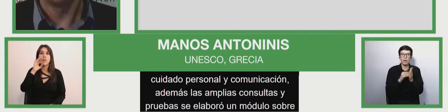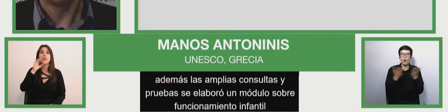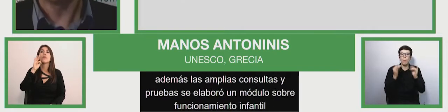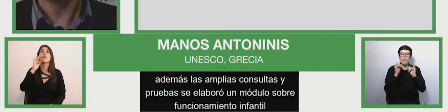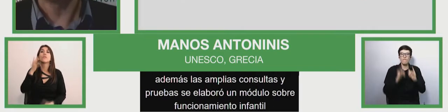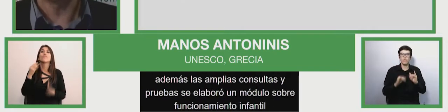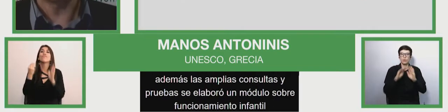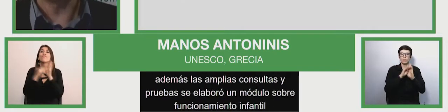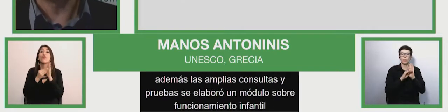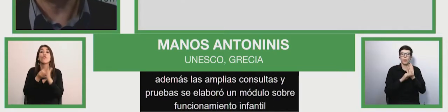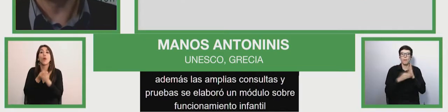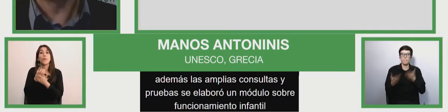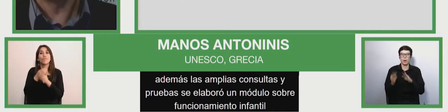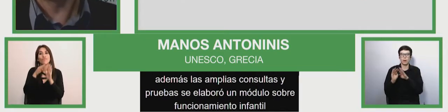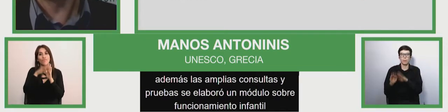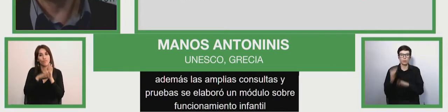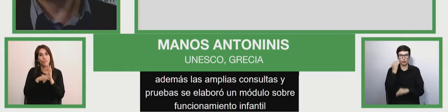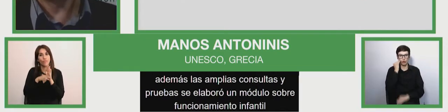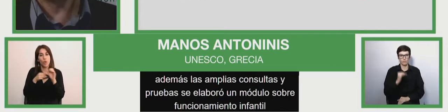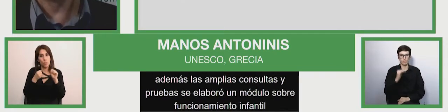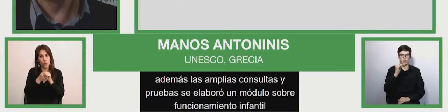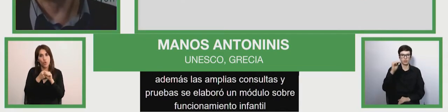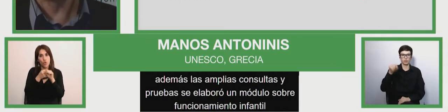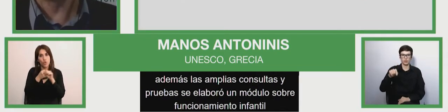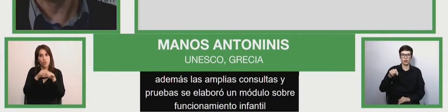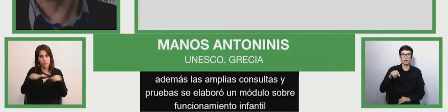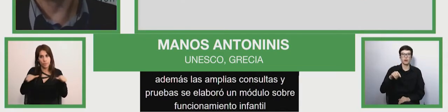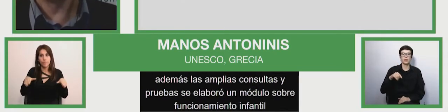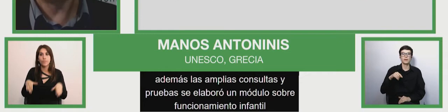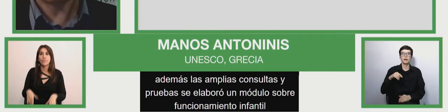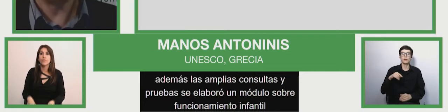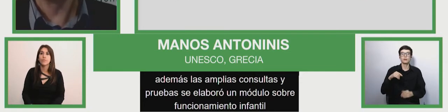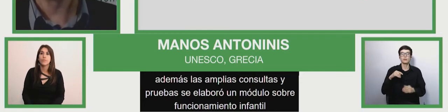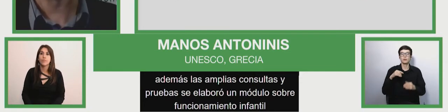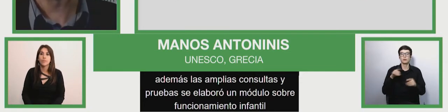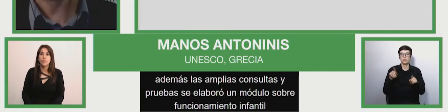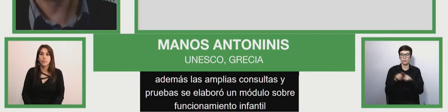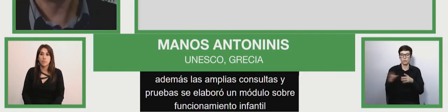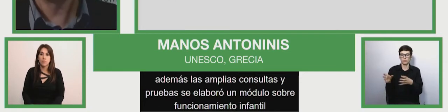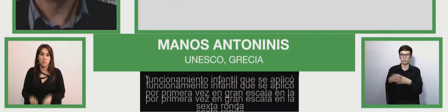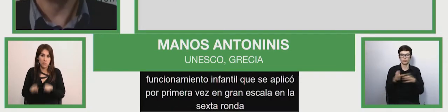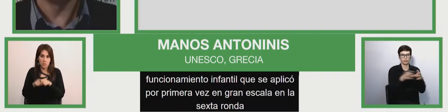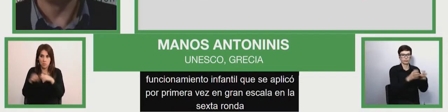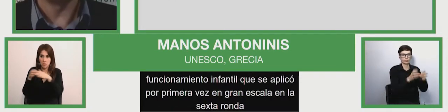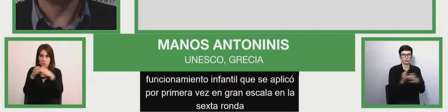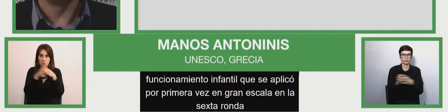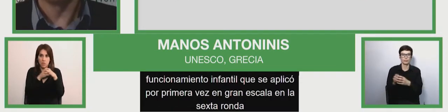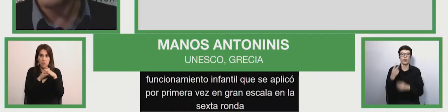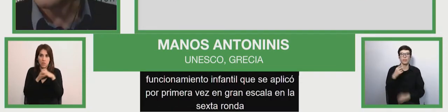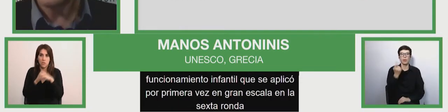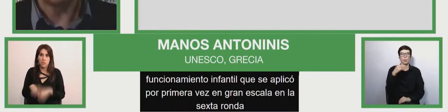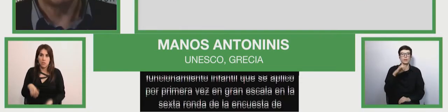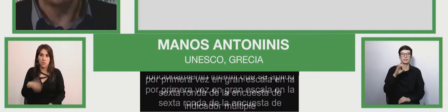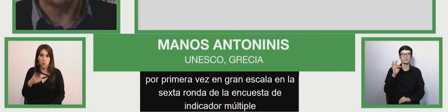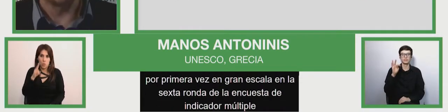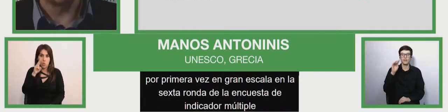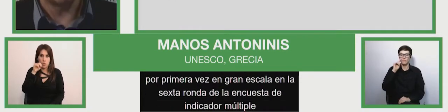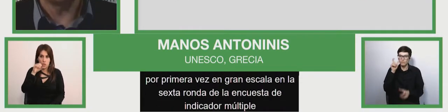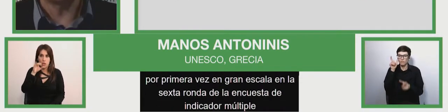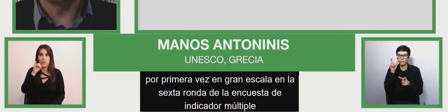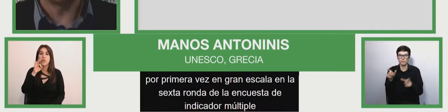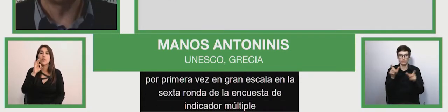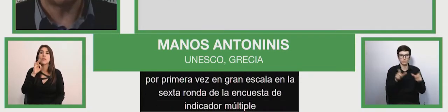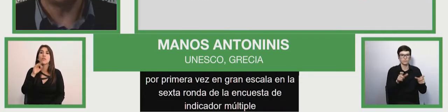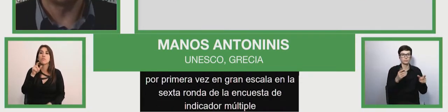in multiple indicators per conglomerate mixed by UNICEF. In the module, it's